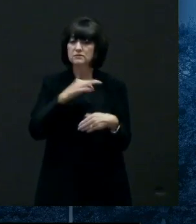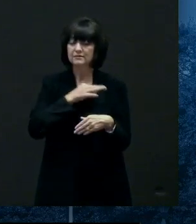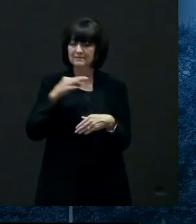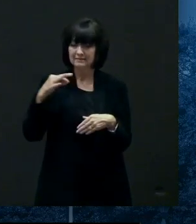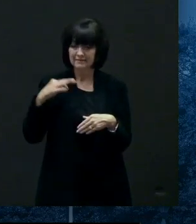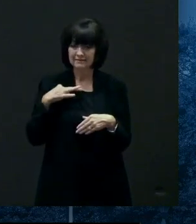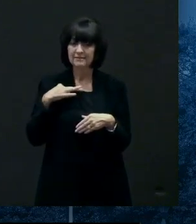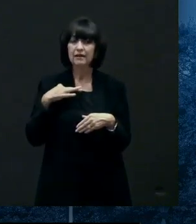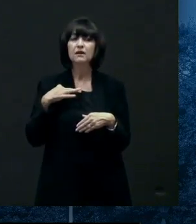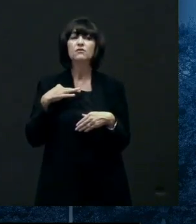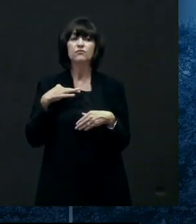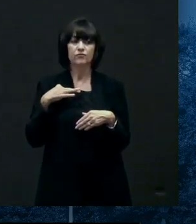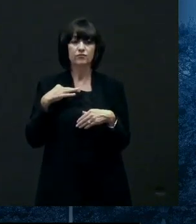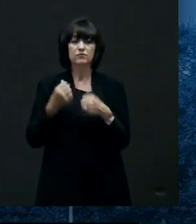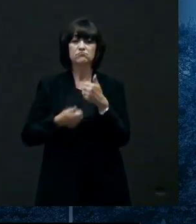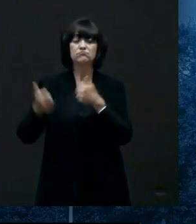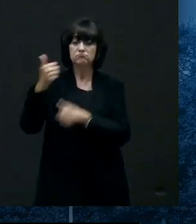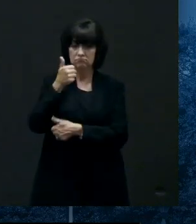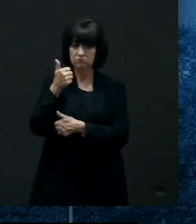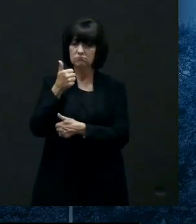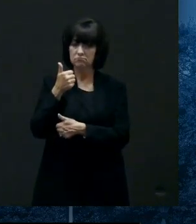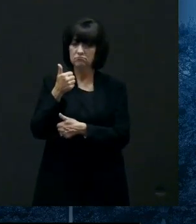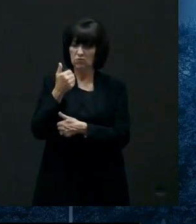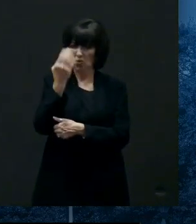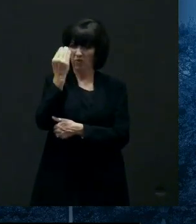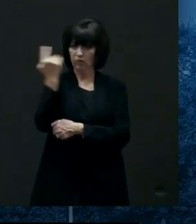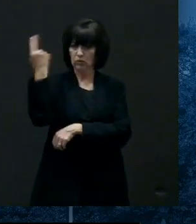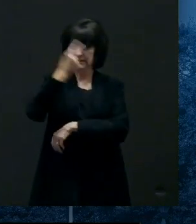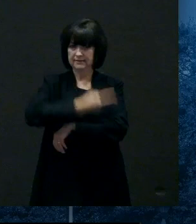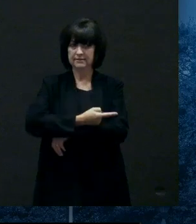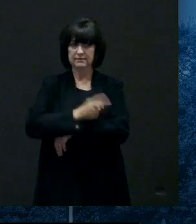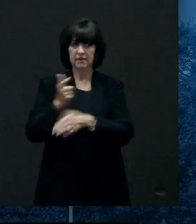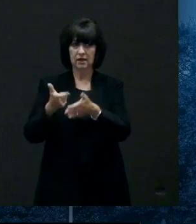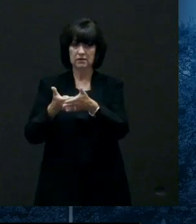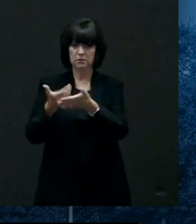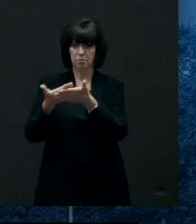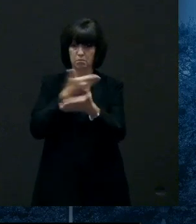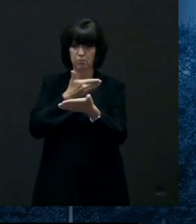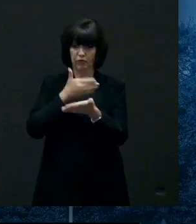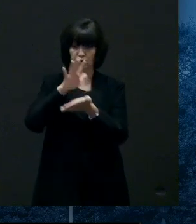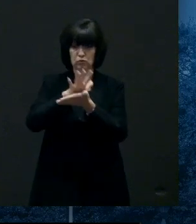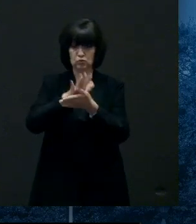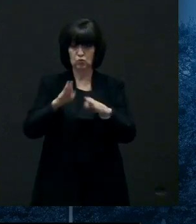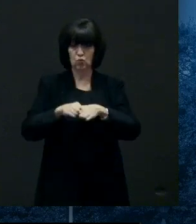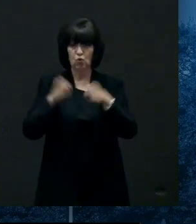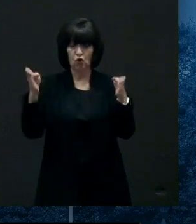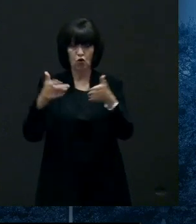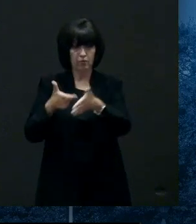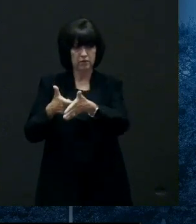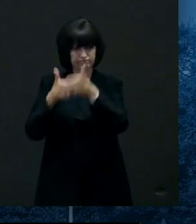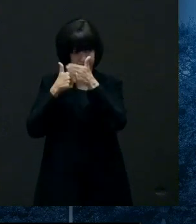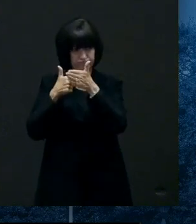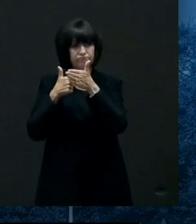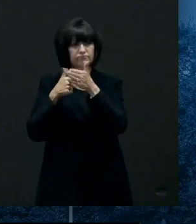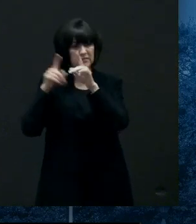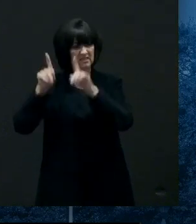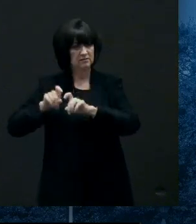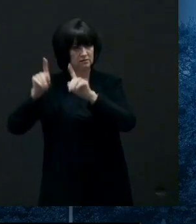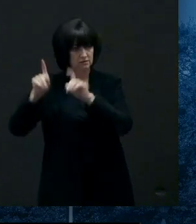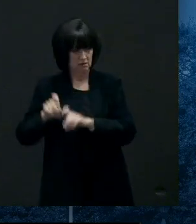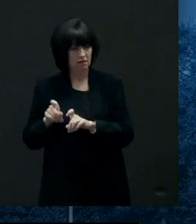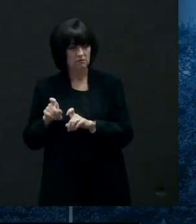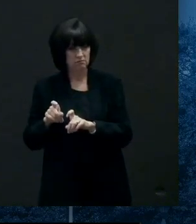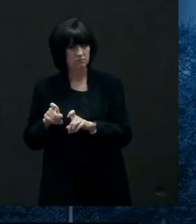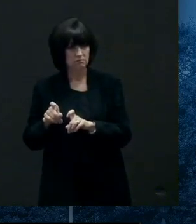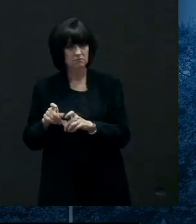of arriving to campus students is the state doing to prepare for what will likely be a surge in testing demand so i'll let aj handle most